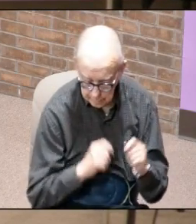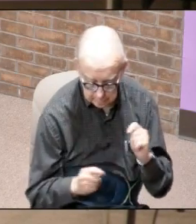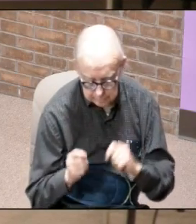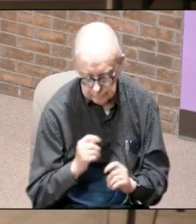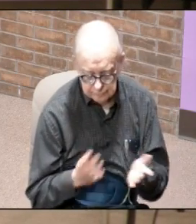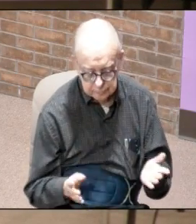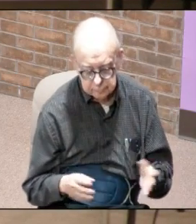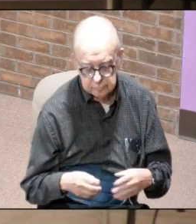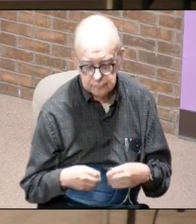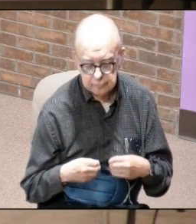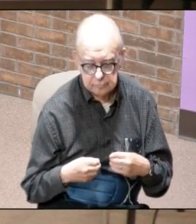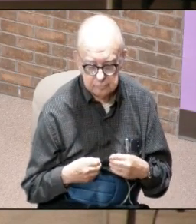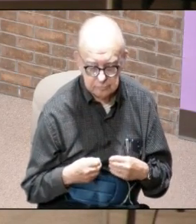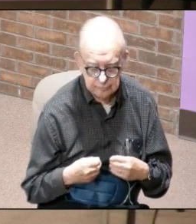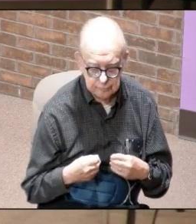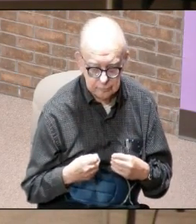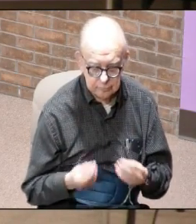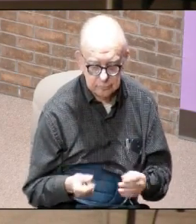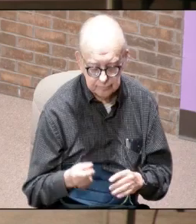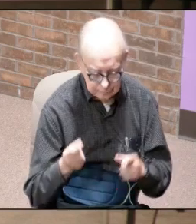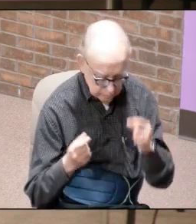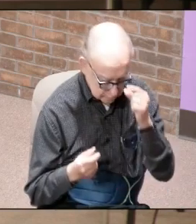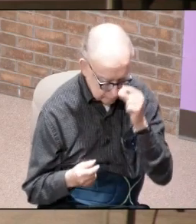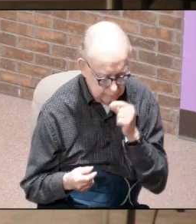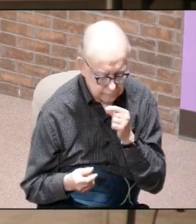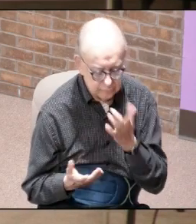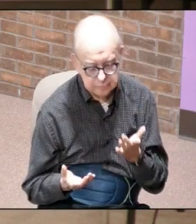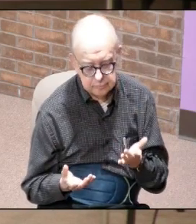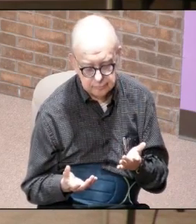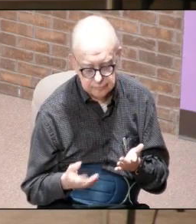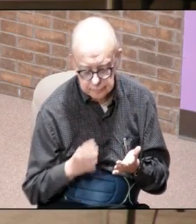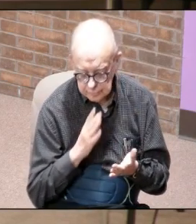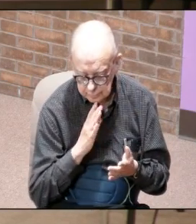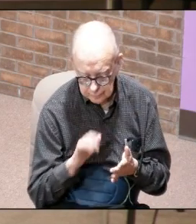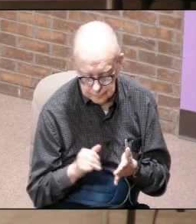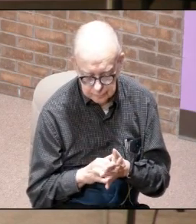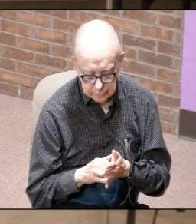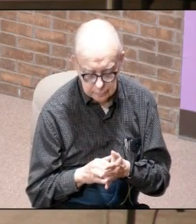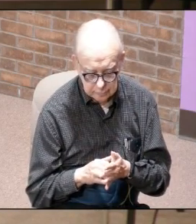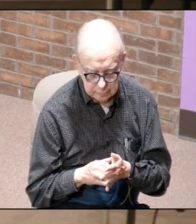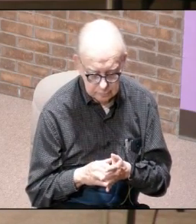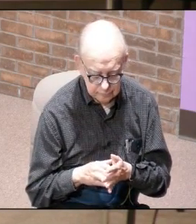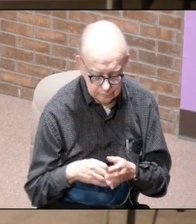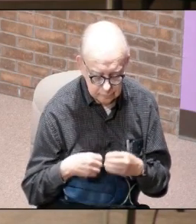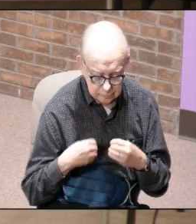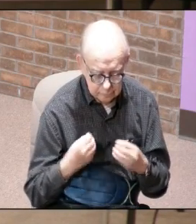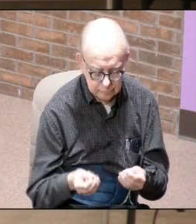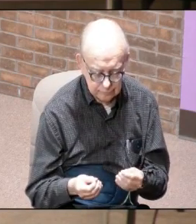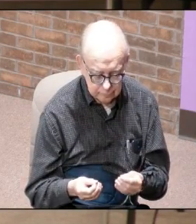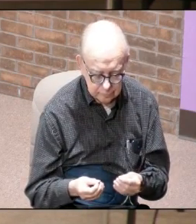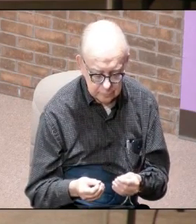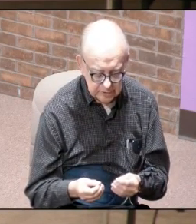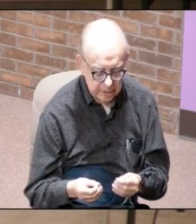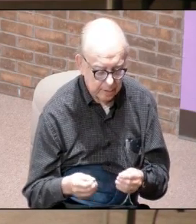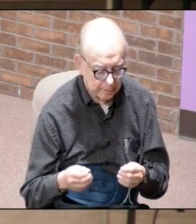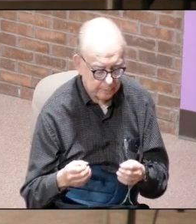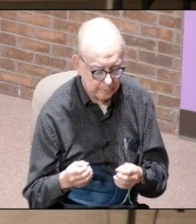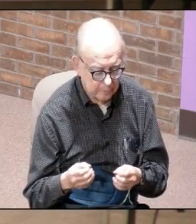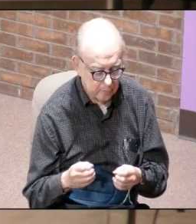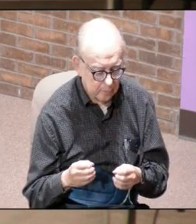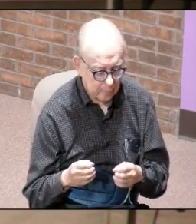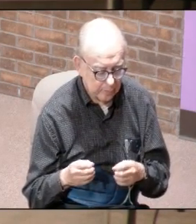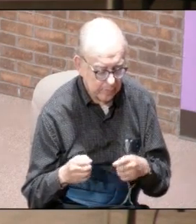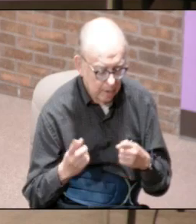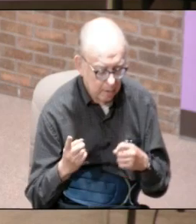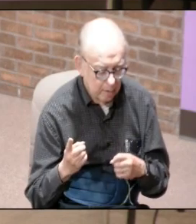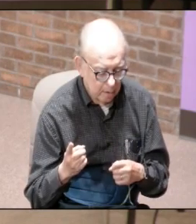tribulations gives in the greek when you when you're talking about it it gives the connotation or the image